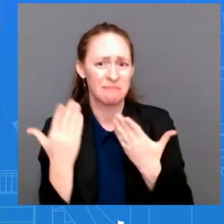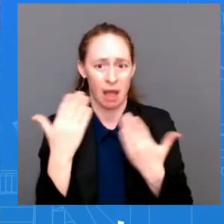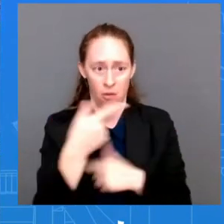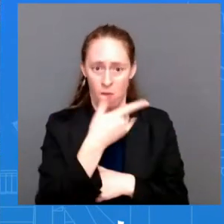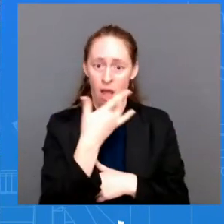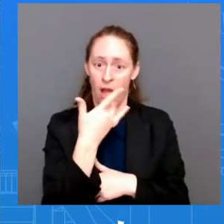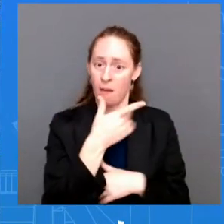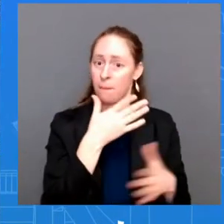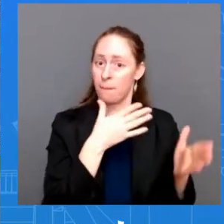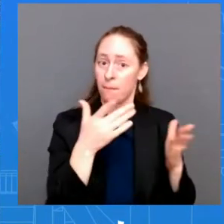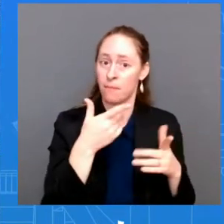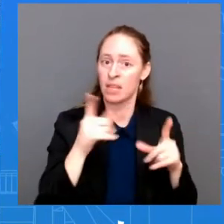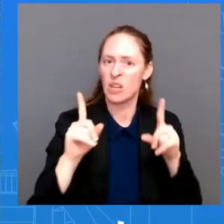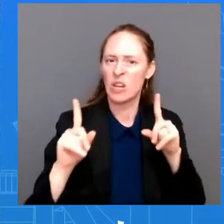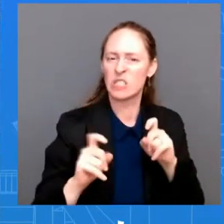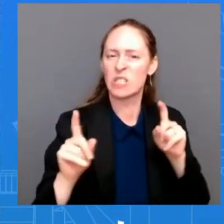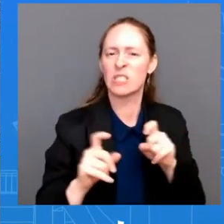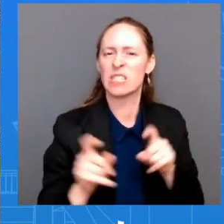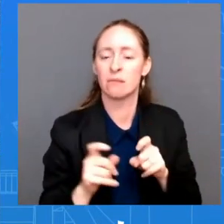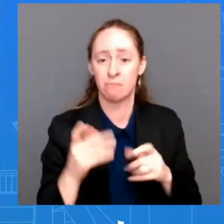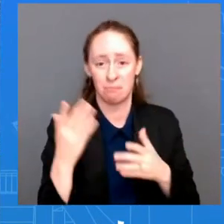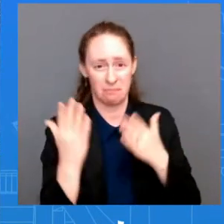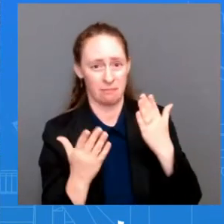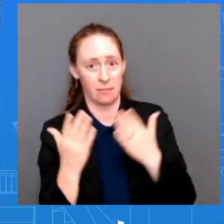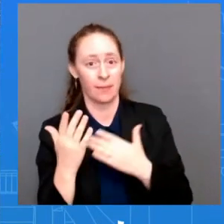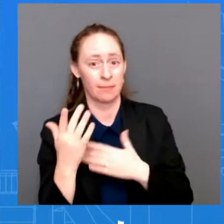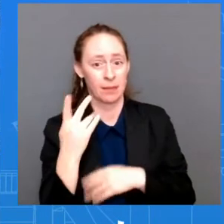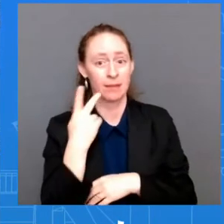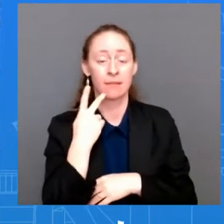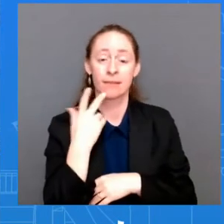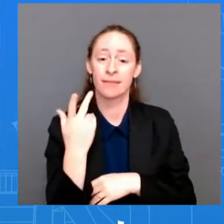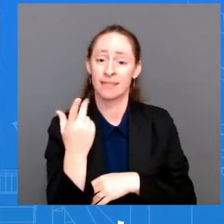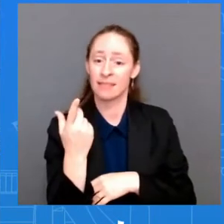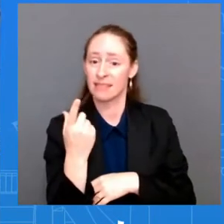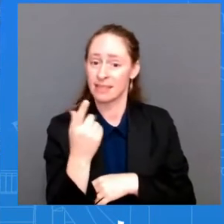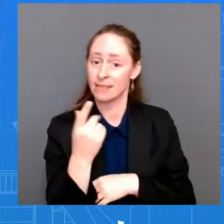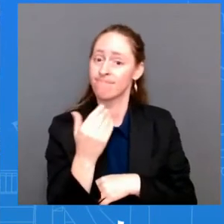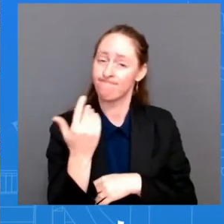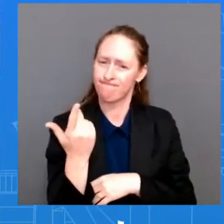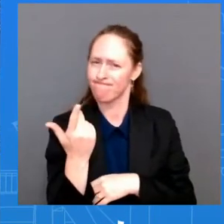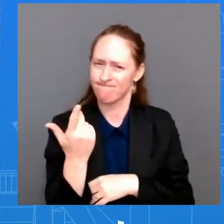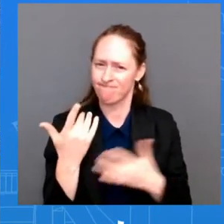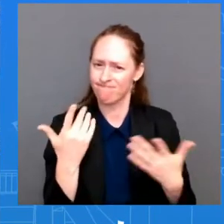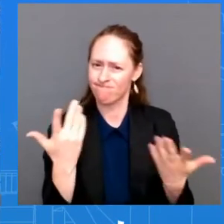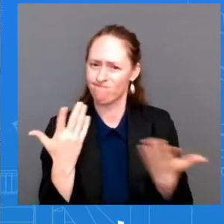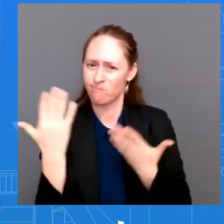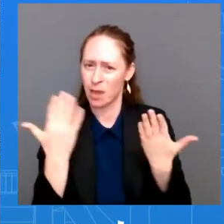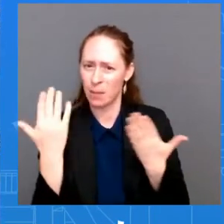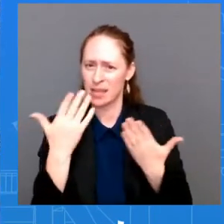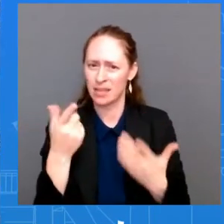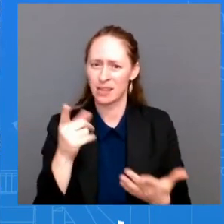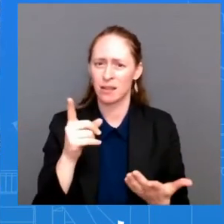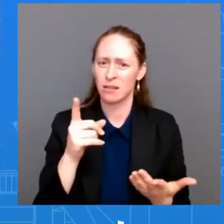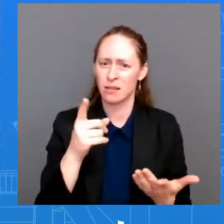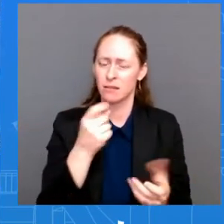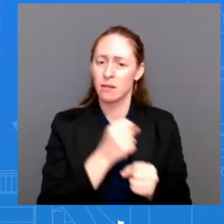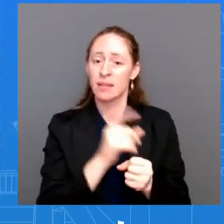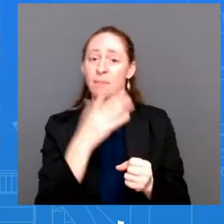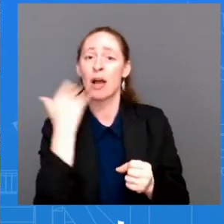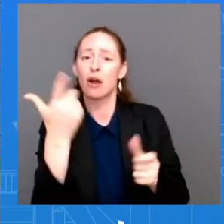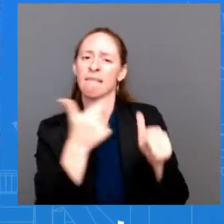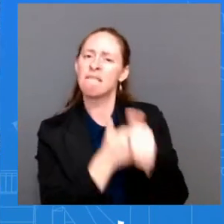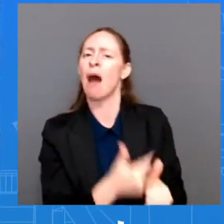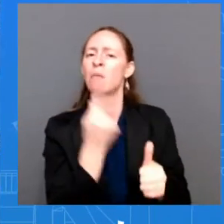of its designs on Taiwan or a test of whether they've learned some of the lessons that Russia learned by